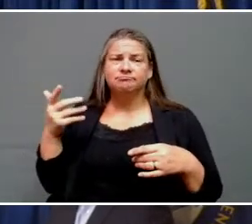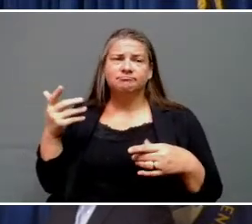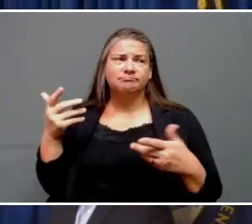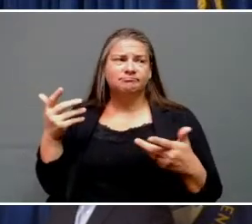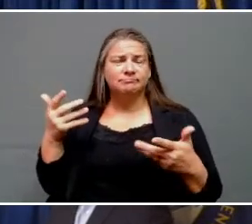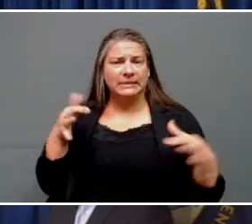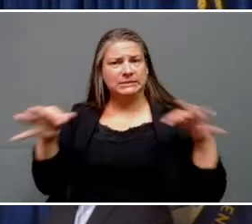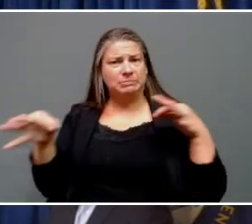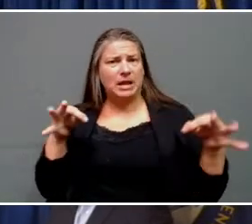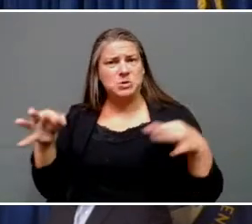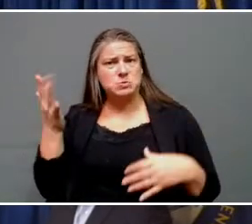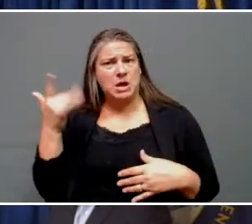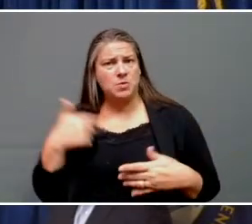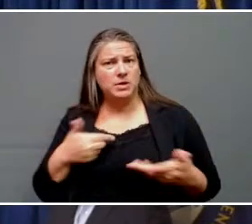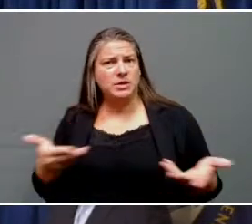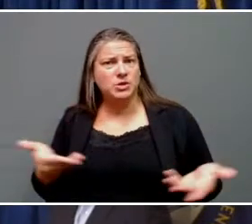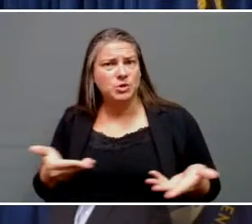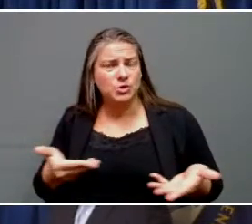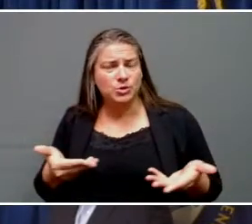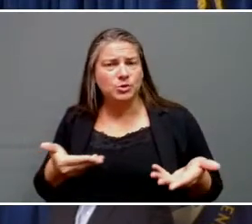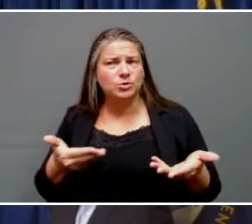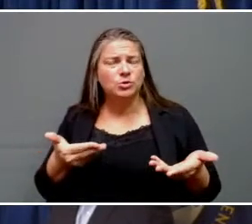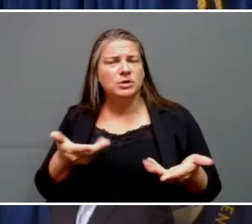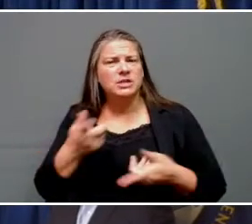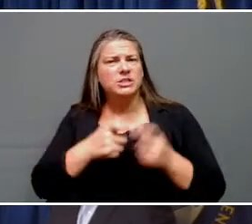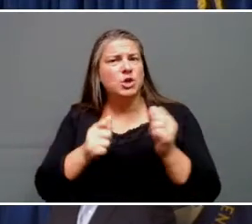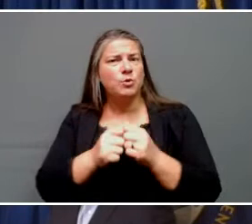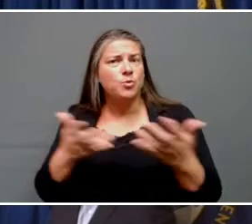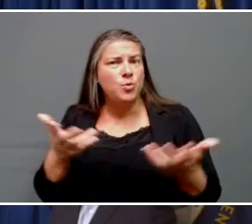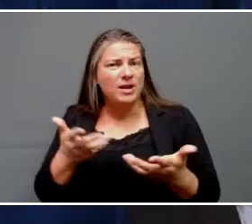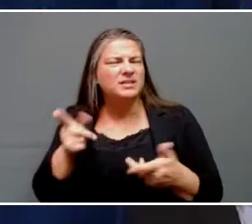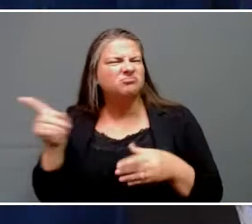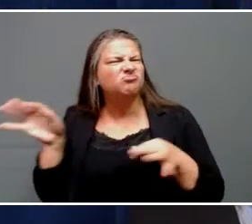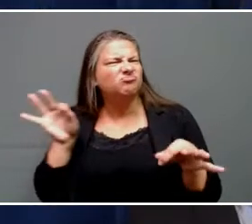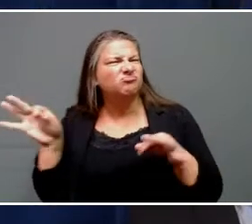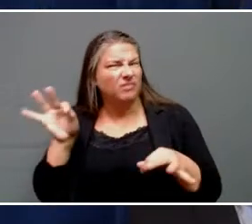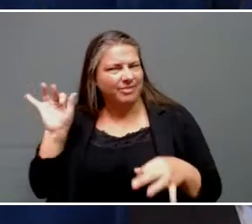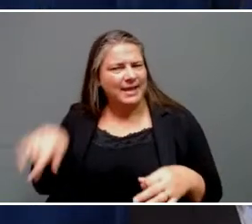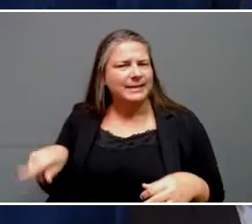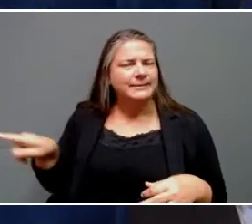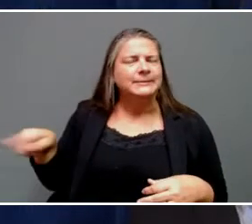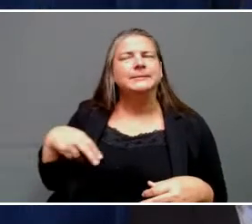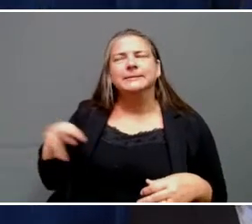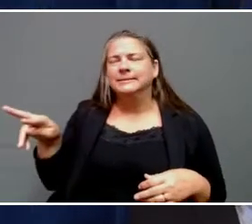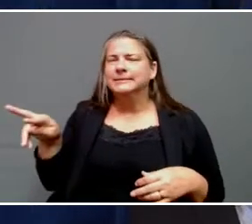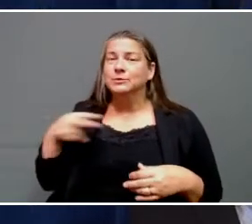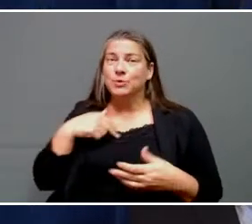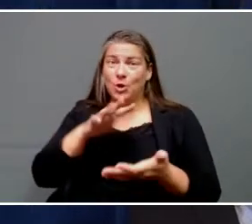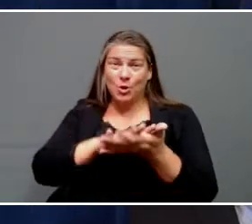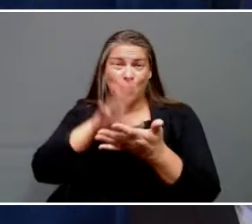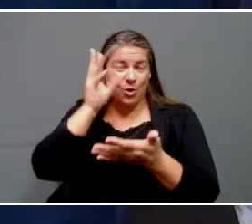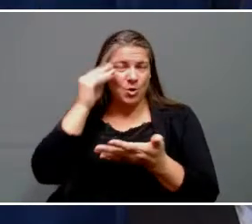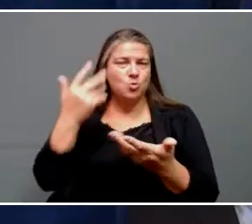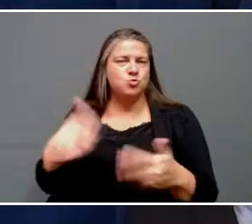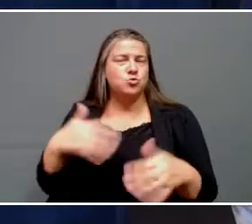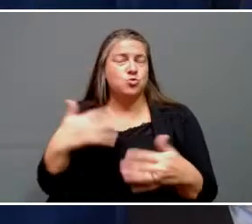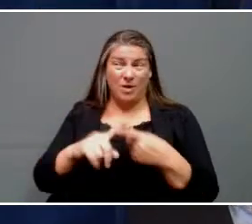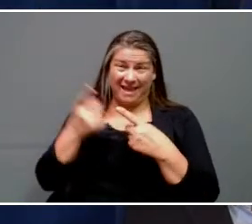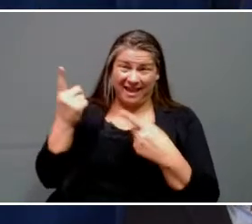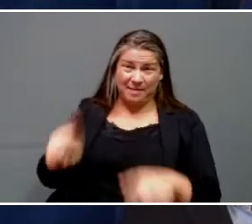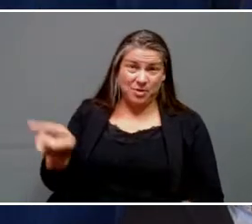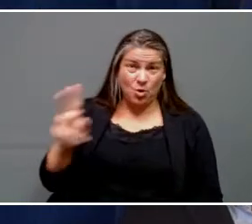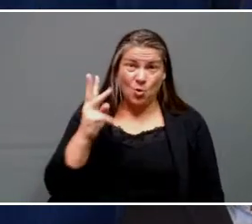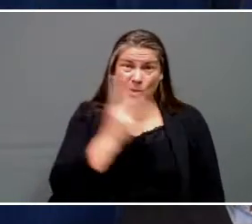here over the next three days to deal with. We learned some lessons from what occurred in West Kentucky with